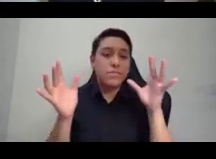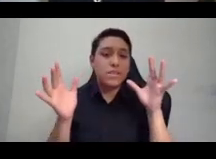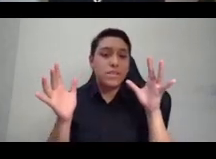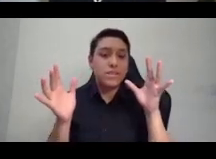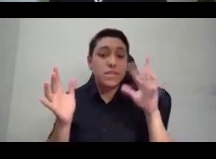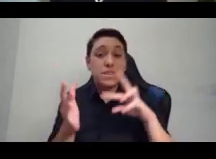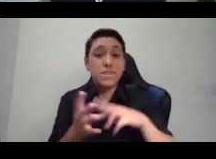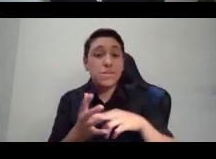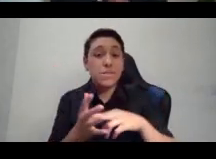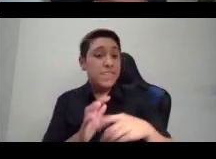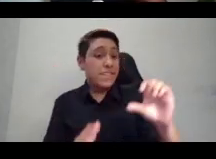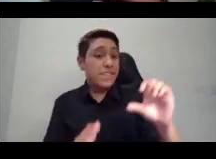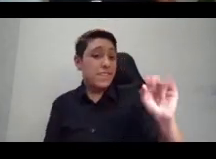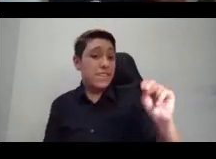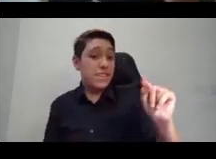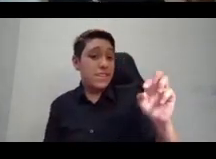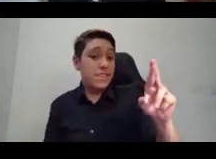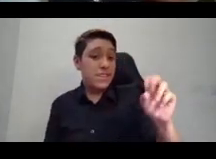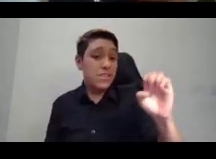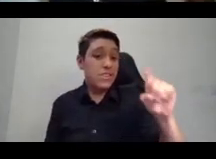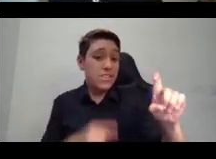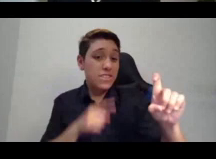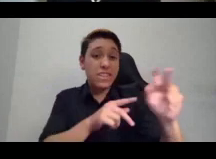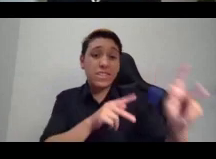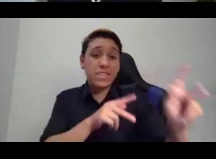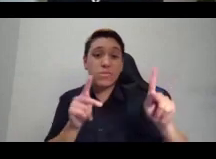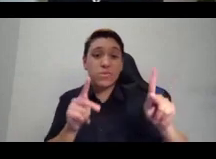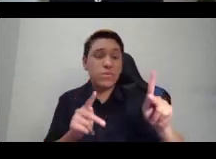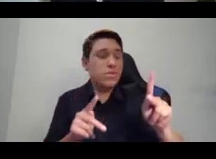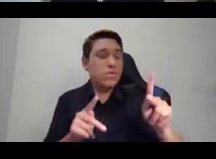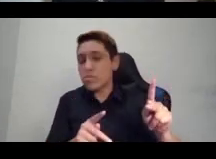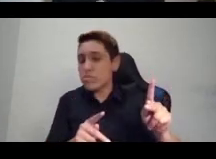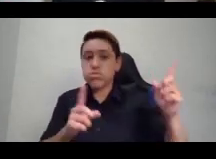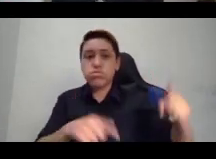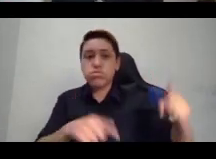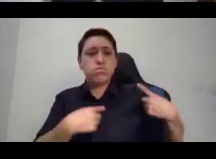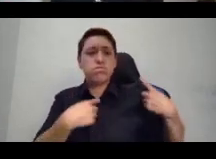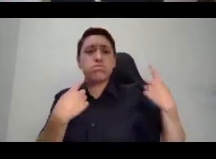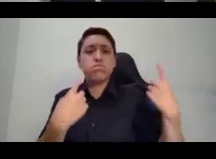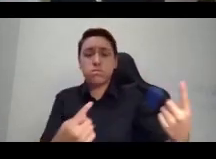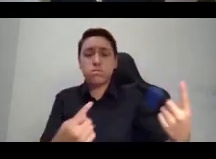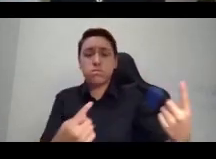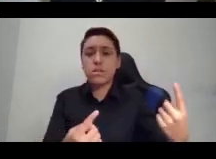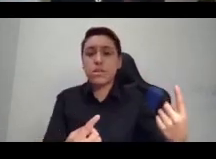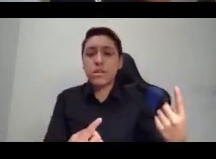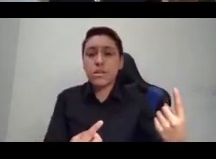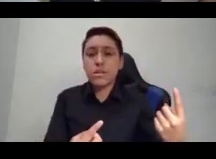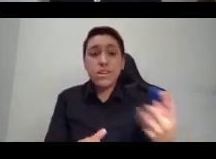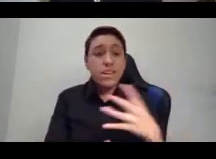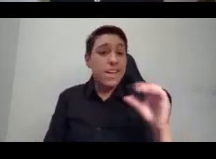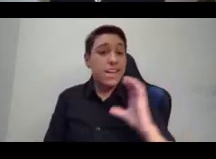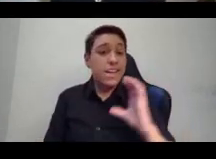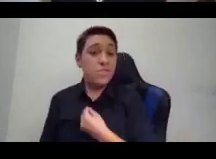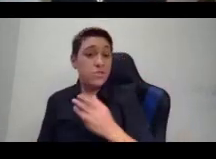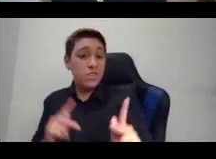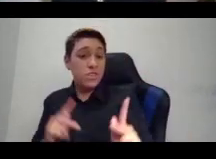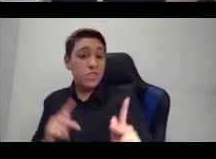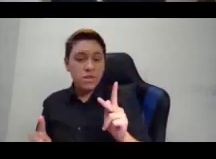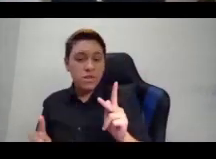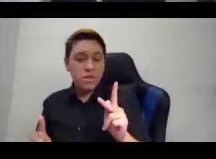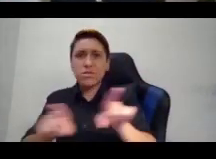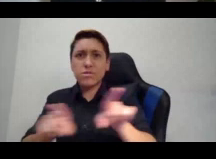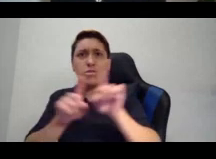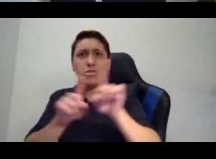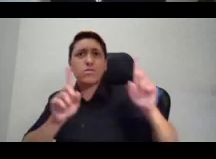human species because they are one of the manifestations of humanity and that transgender people are also as old as the human